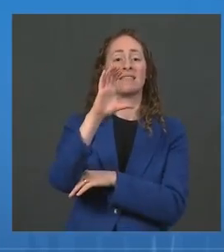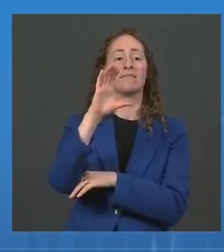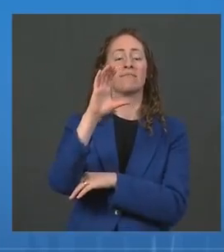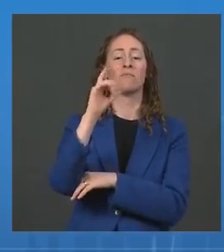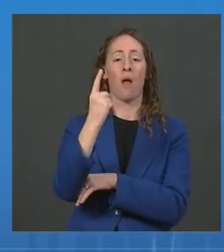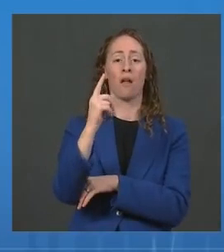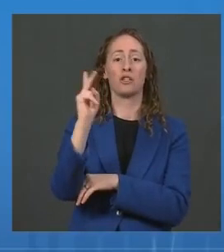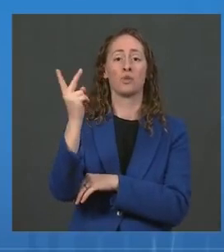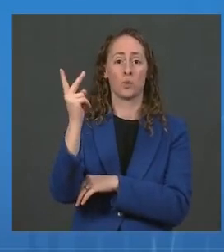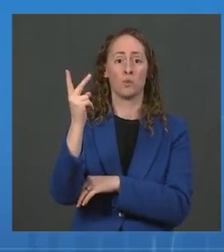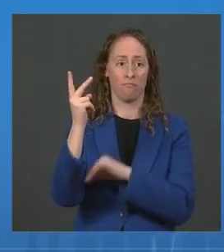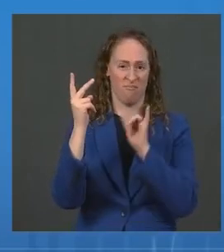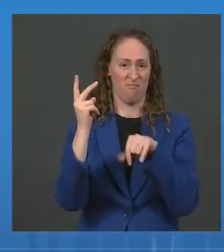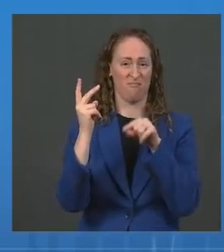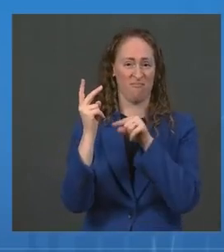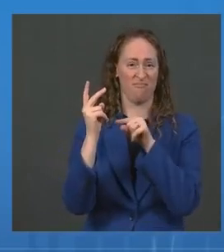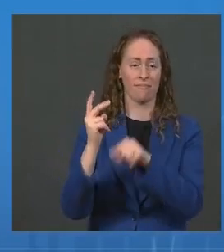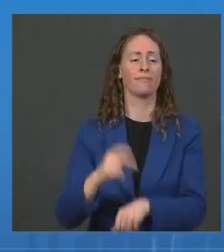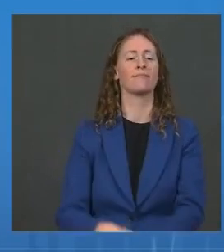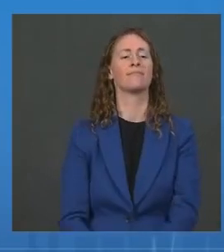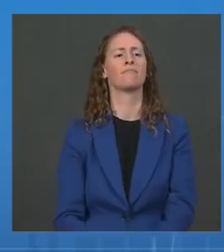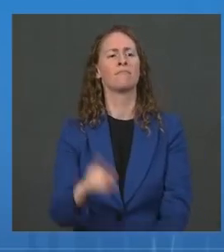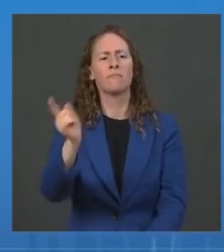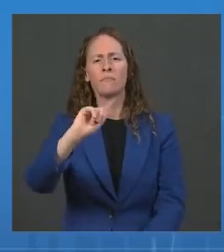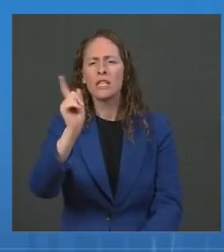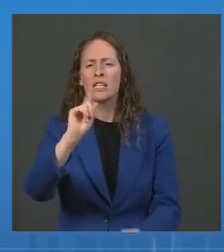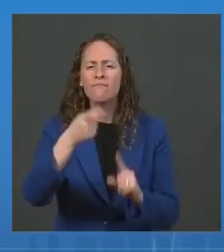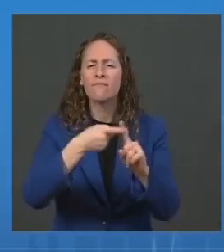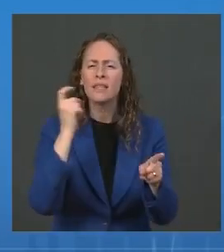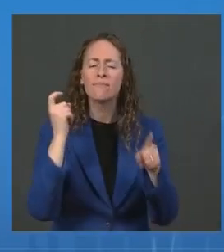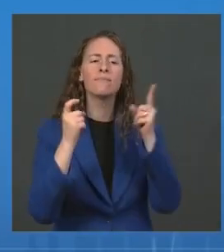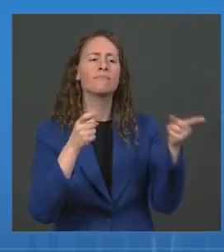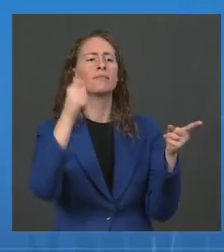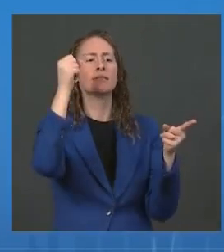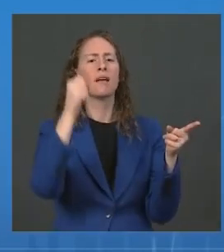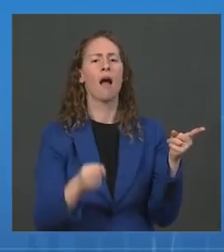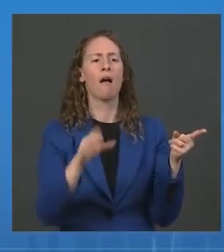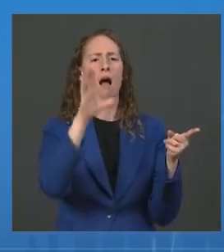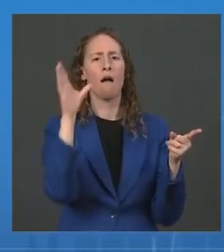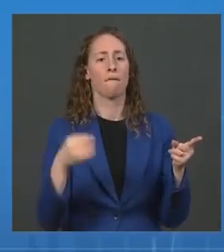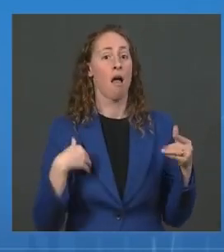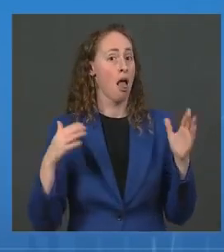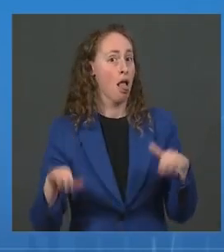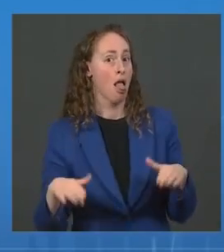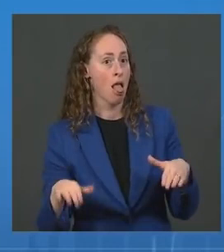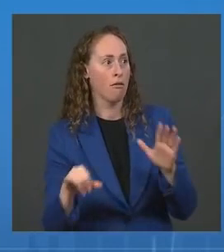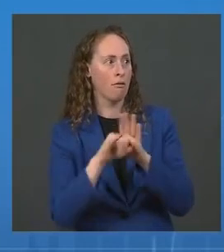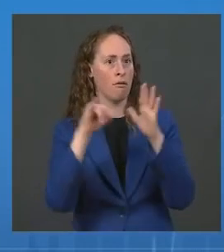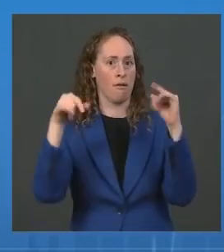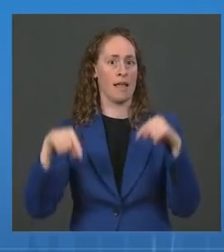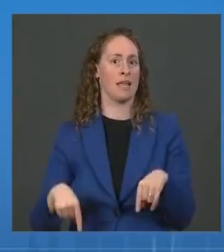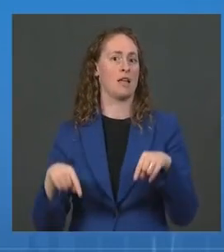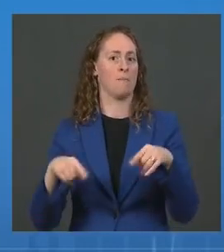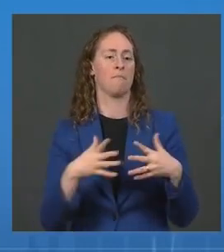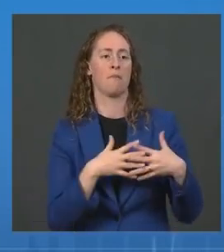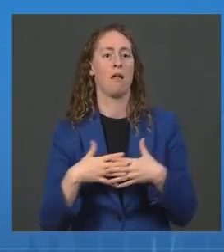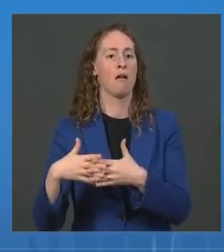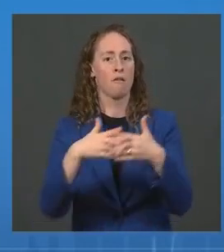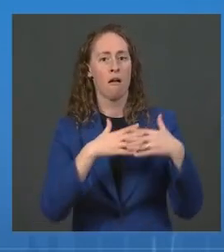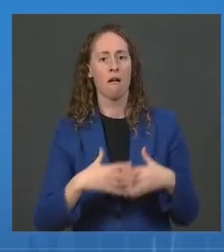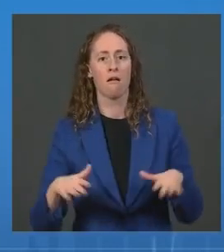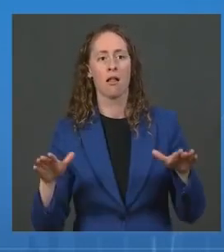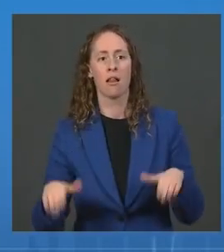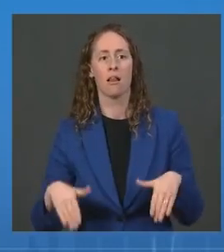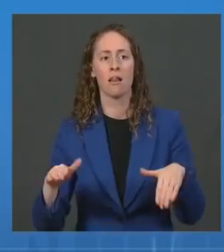in South Africa, is not seen at all yet in the United States. And again, if you look in the lower